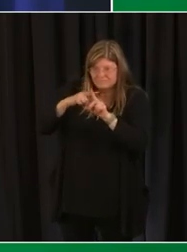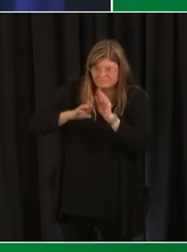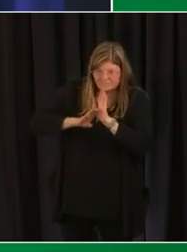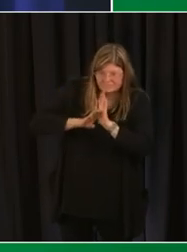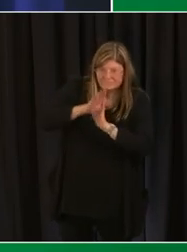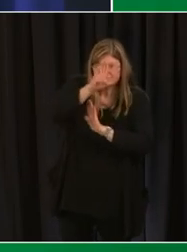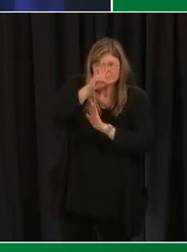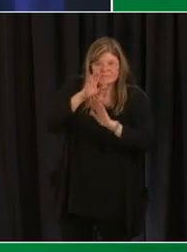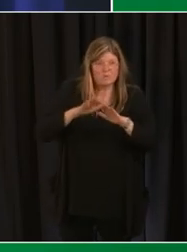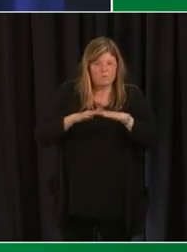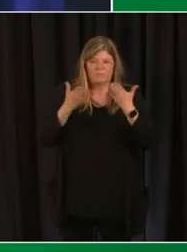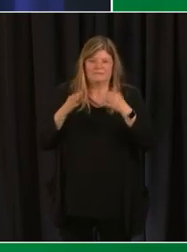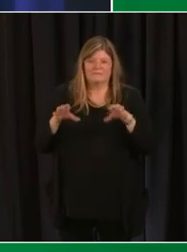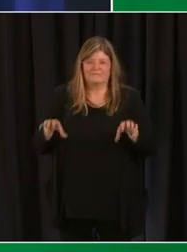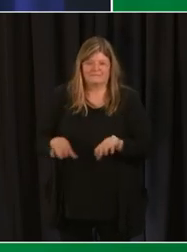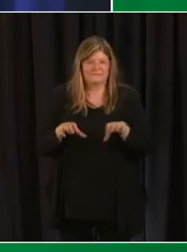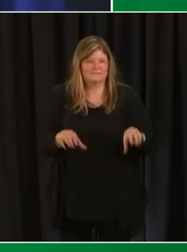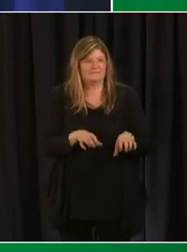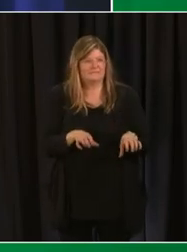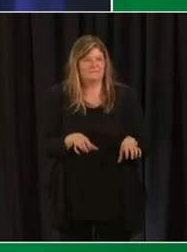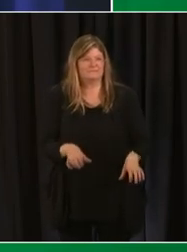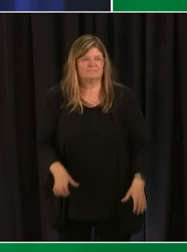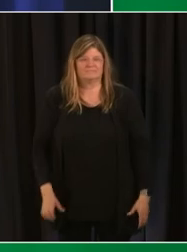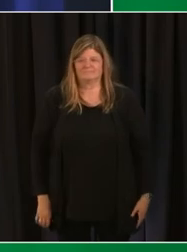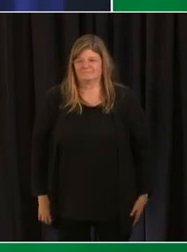and we can open up activities to young people